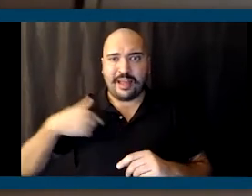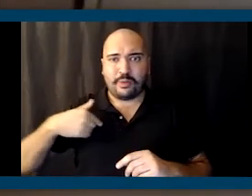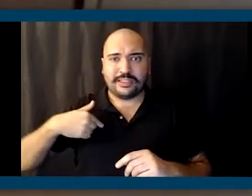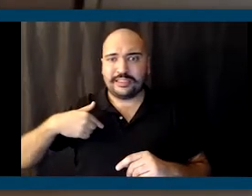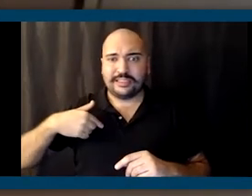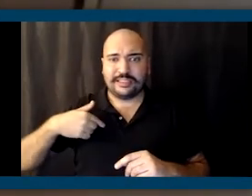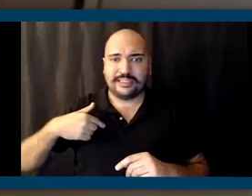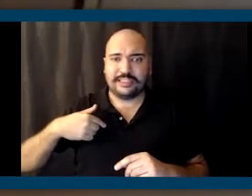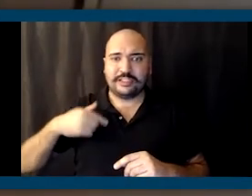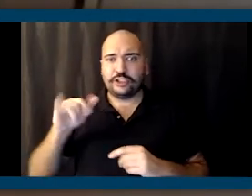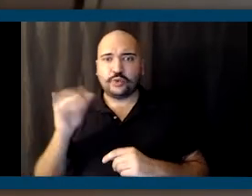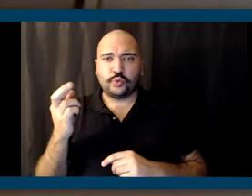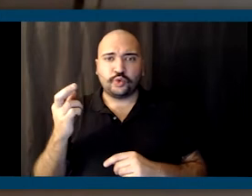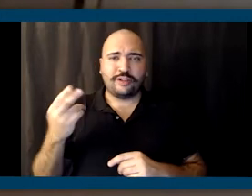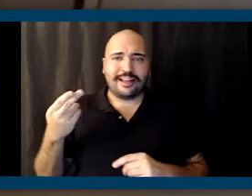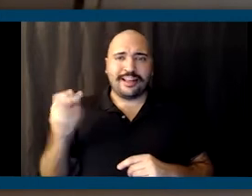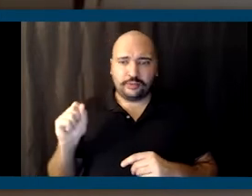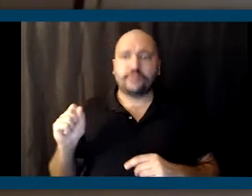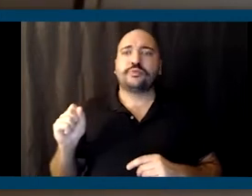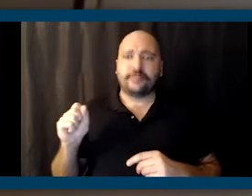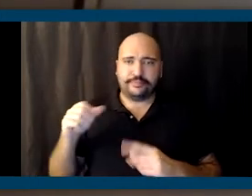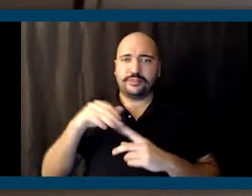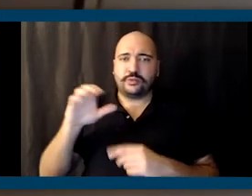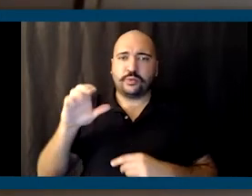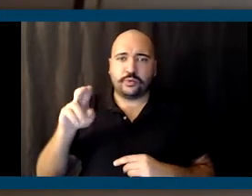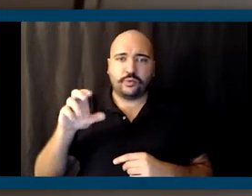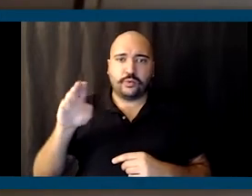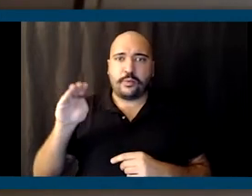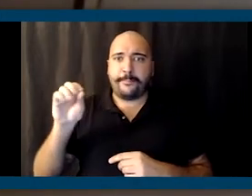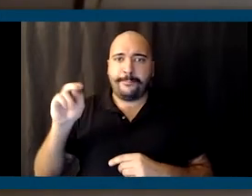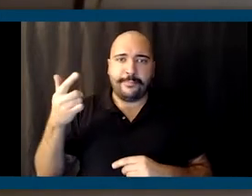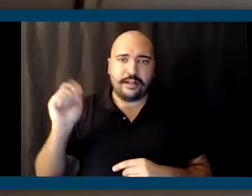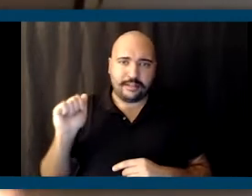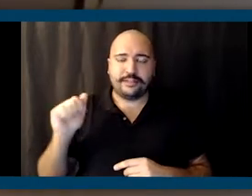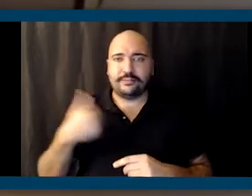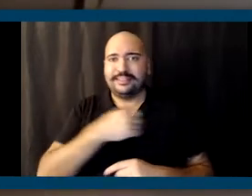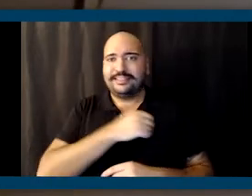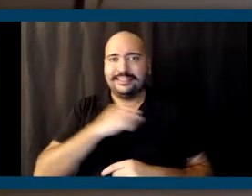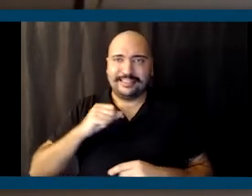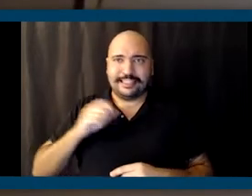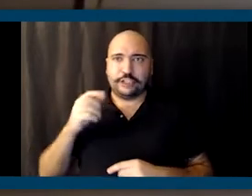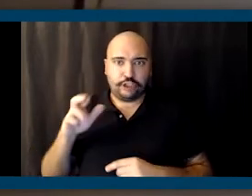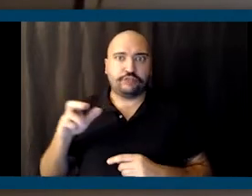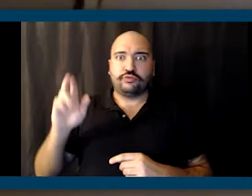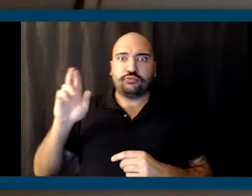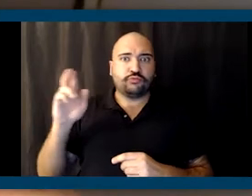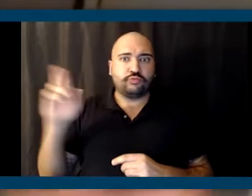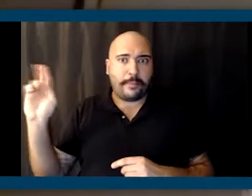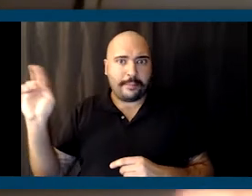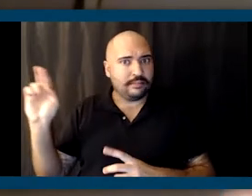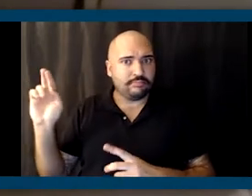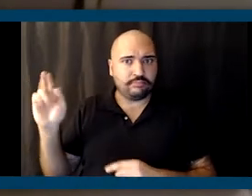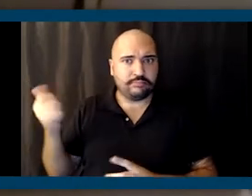when I was a junior in high school in Cucamonga, the state center at the time, a Republican had invited